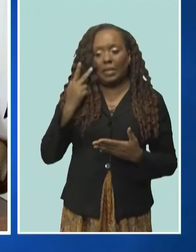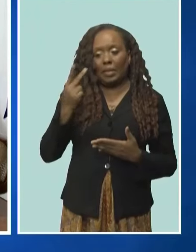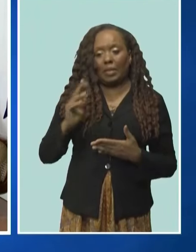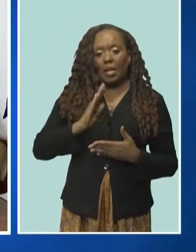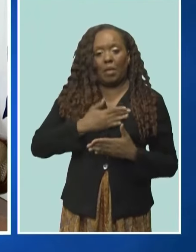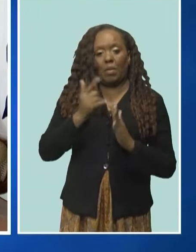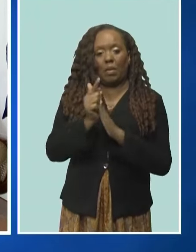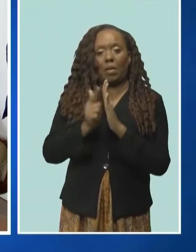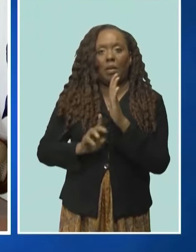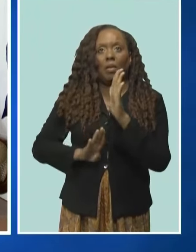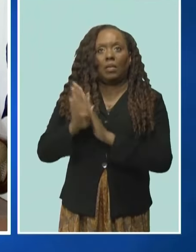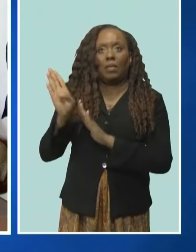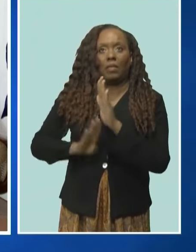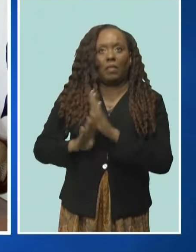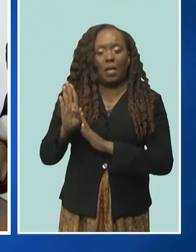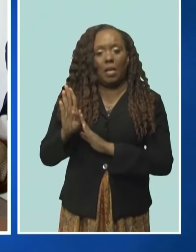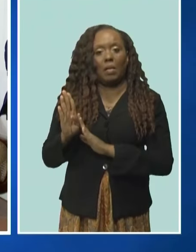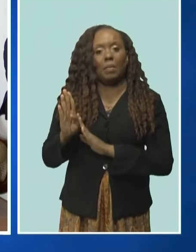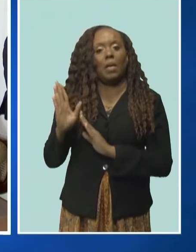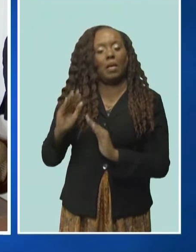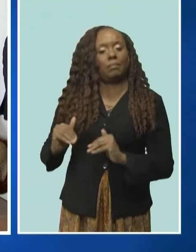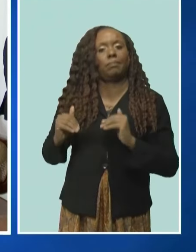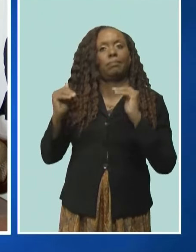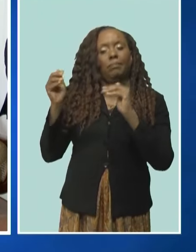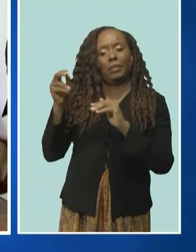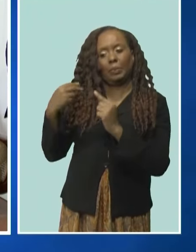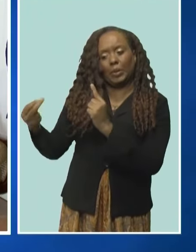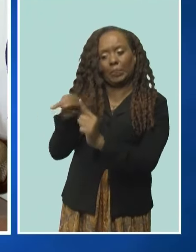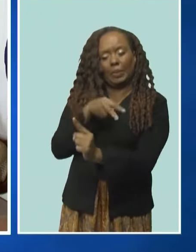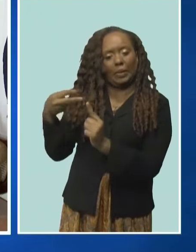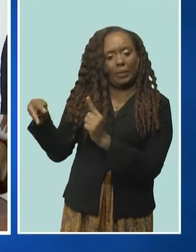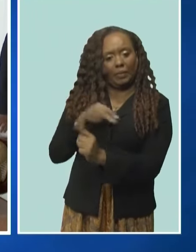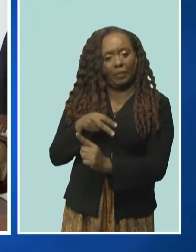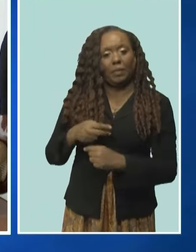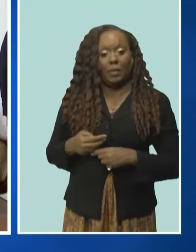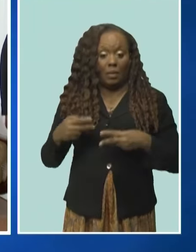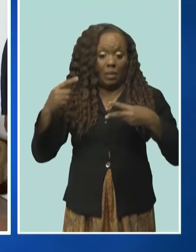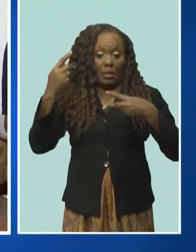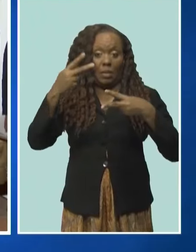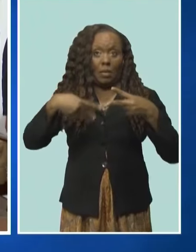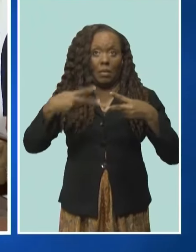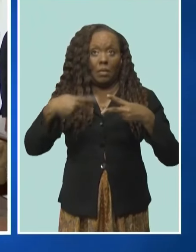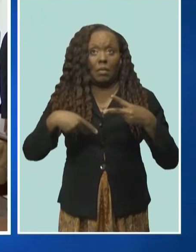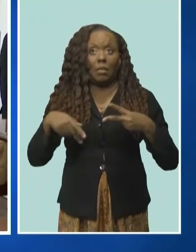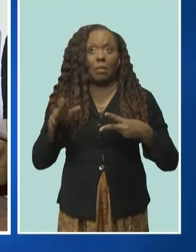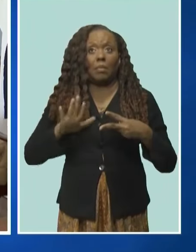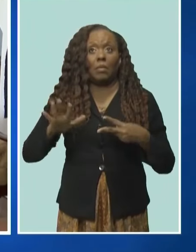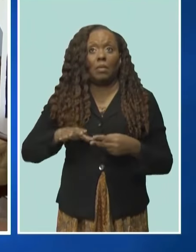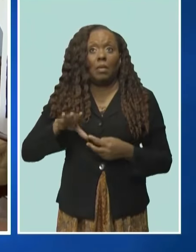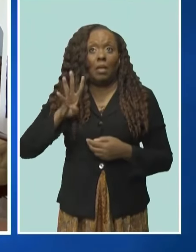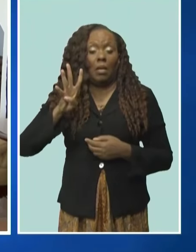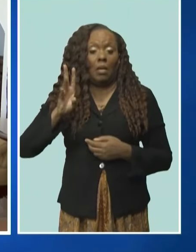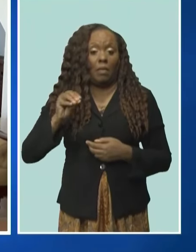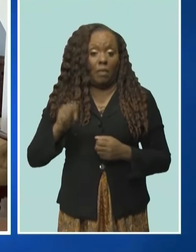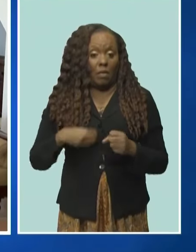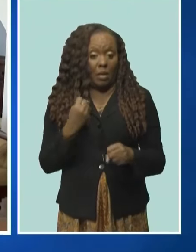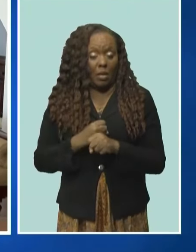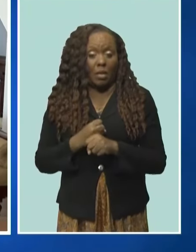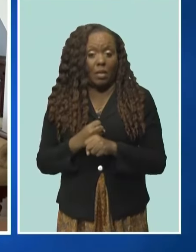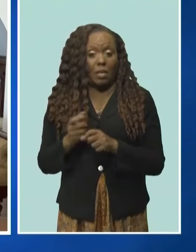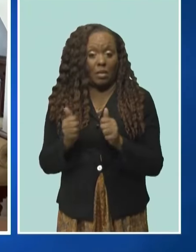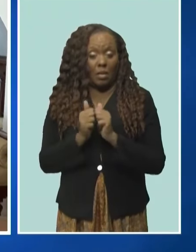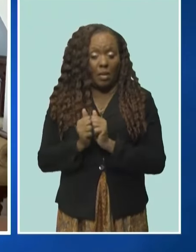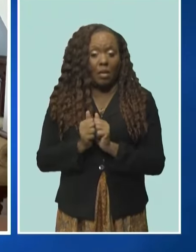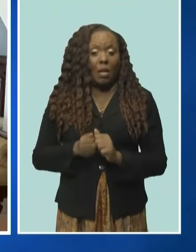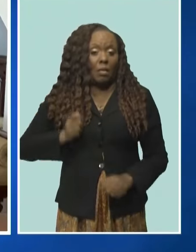Between the two of us, Justice Chandler and myself, we probably have nearly 40 years of judicial